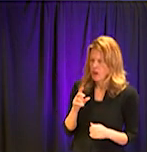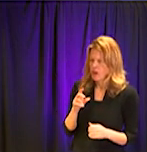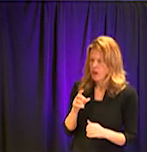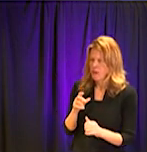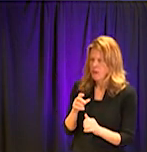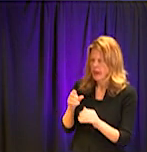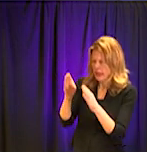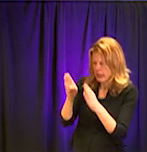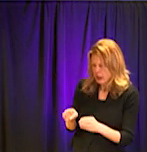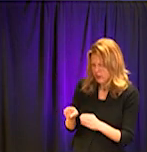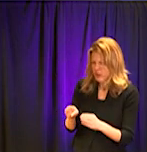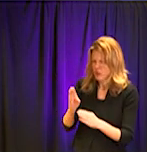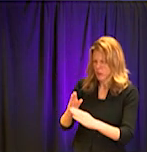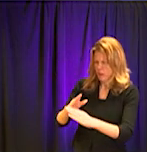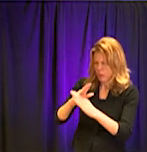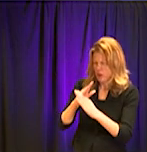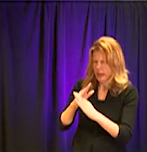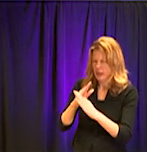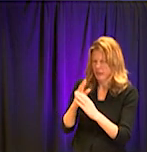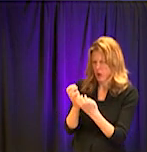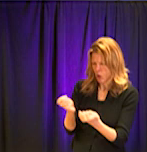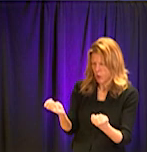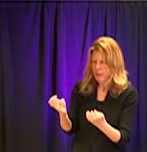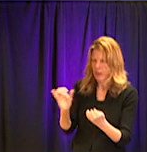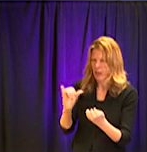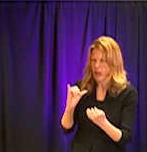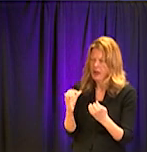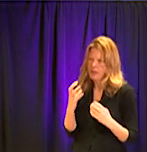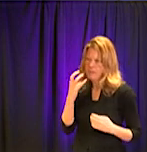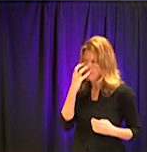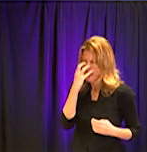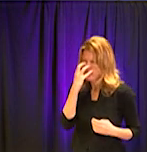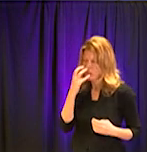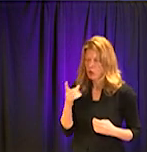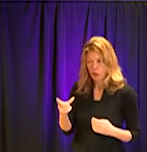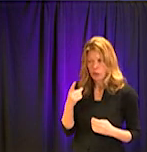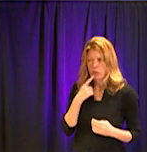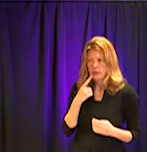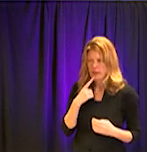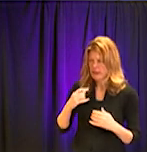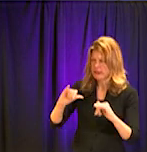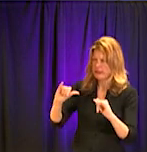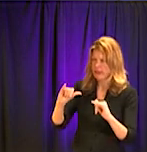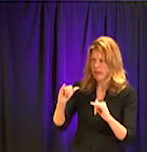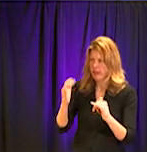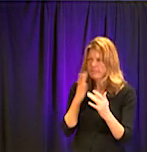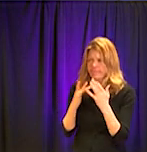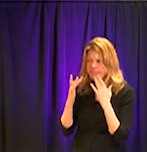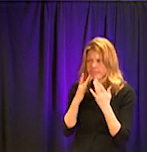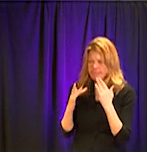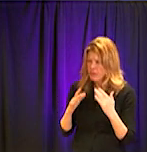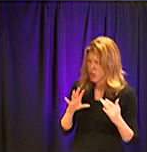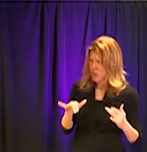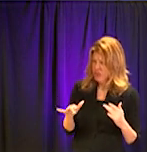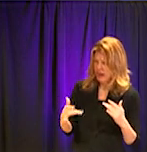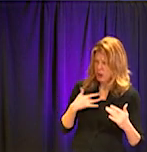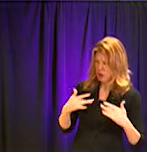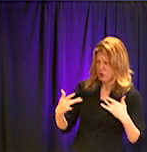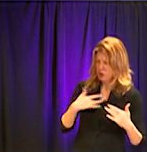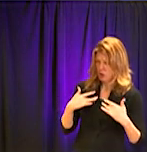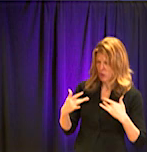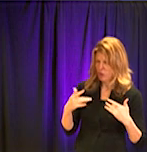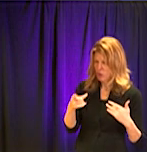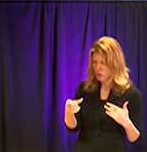supply. talked about the, the masks. Does, does that concern you here? And we're, we're, we're localizing everything here in this